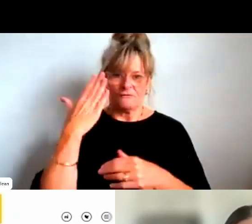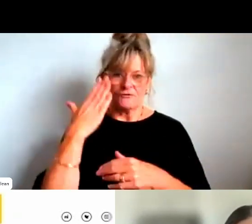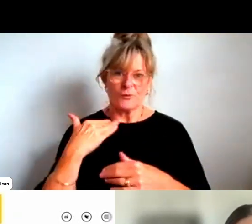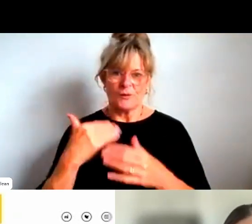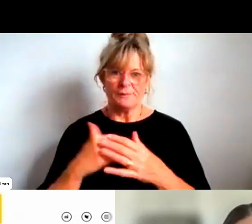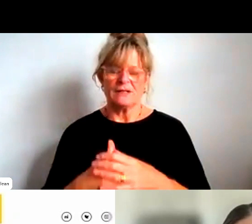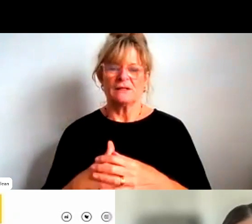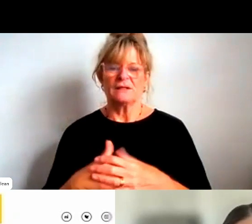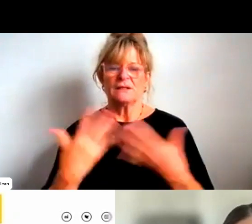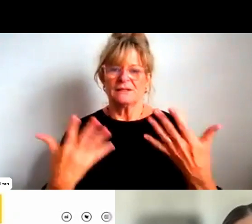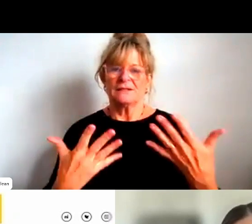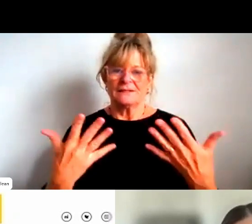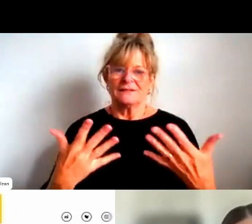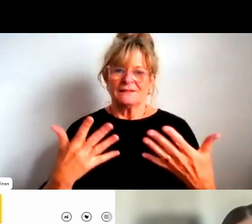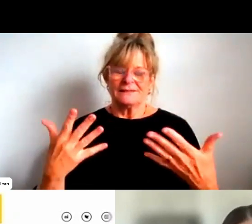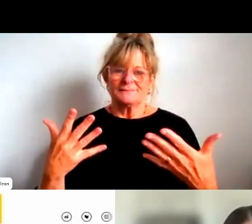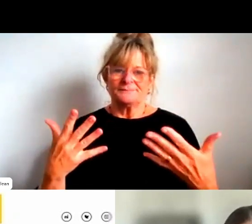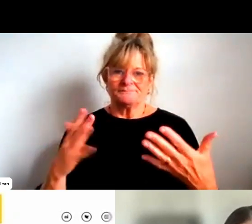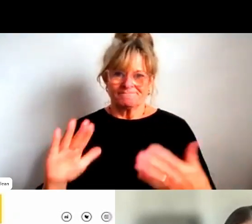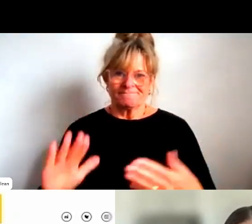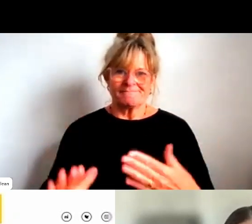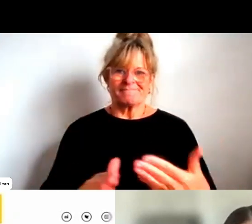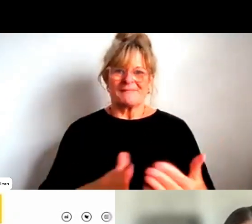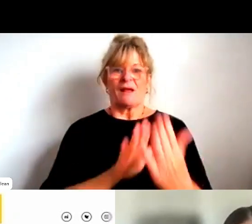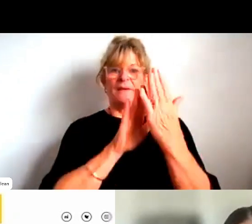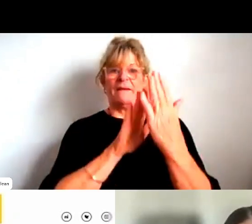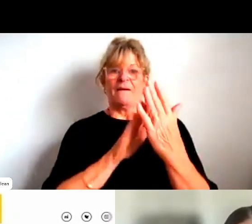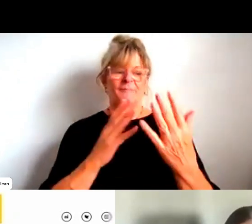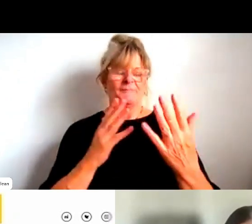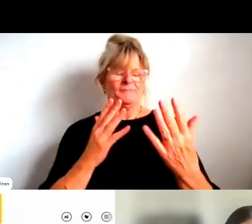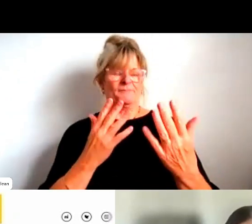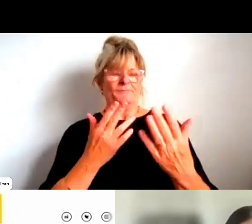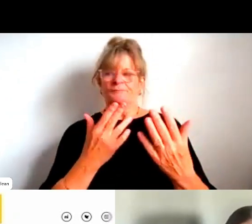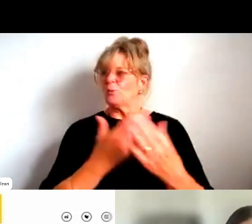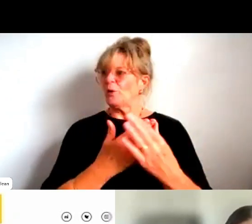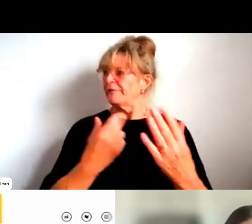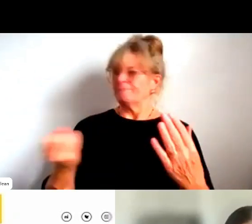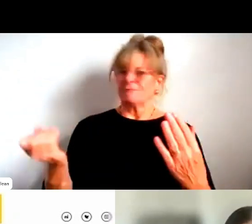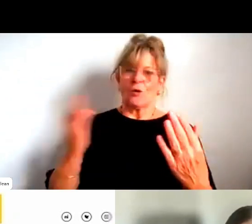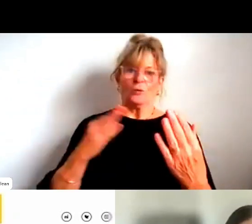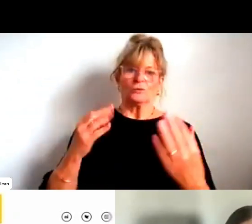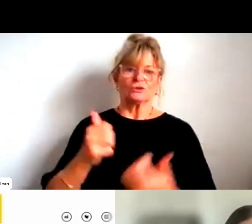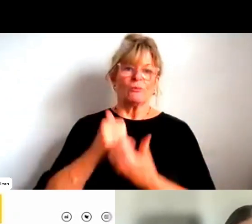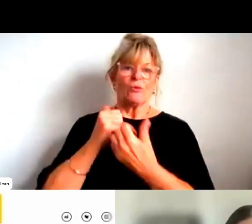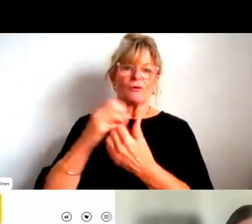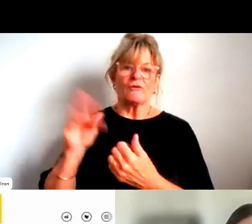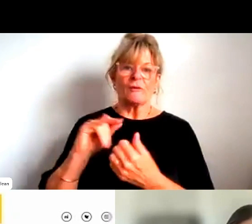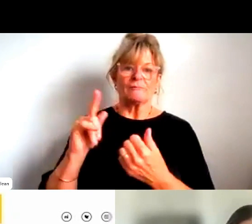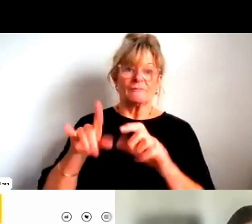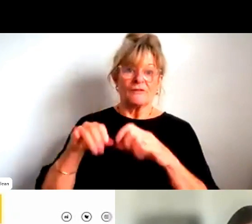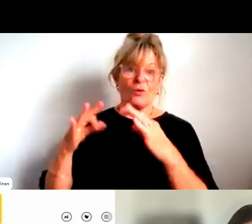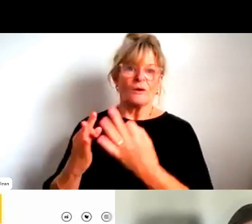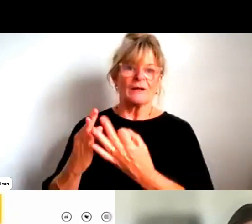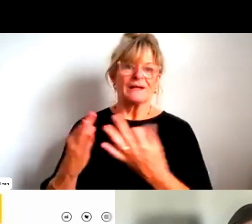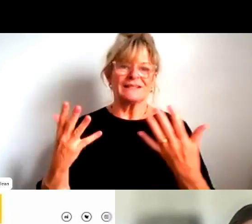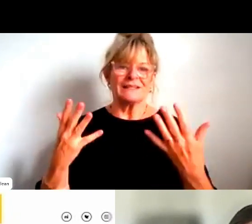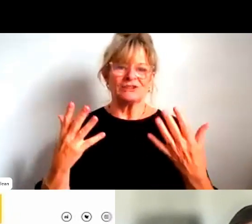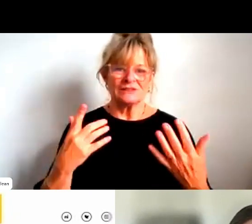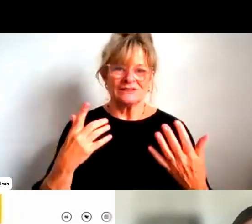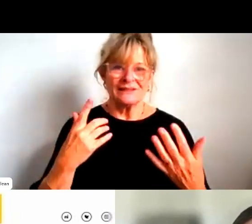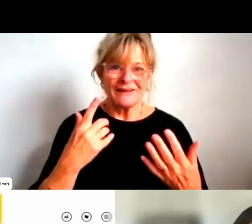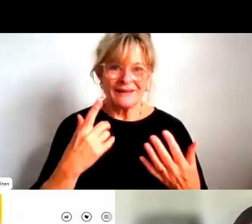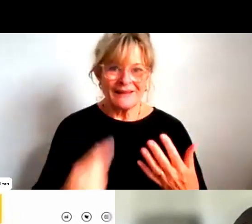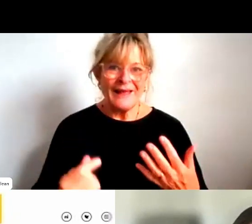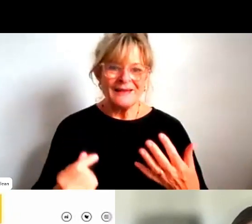is that coming up against those things with lack of support from an organization can really lead to not only poor participation on the